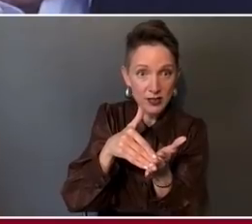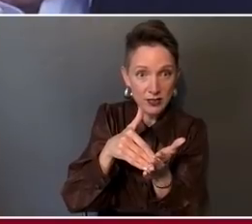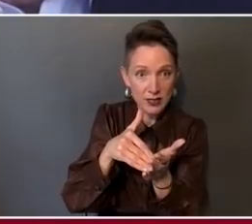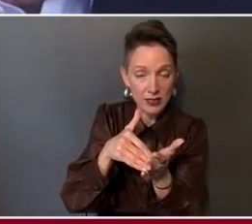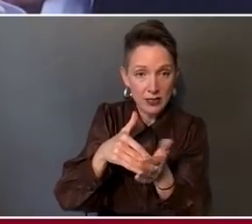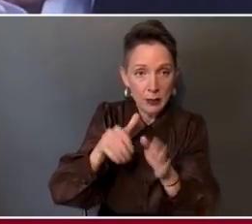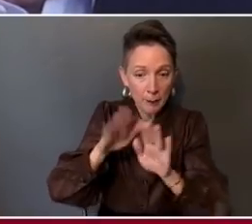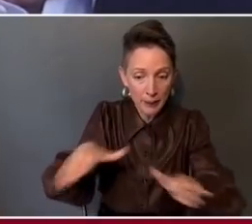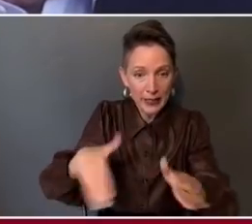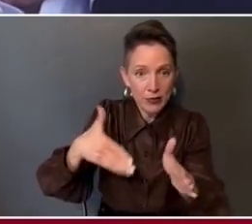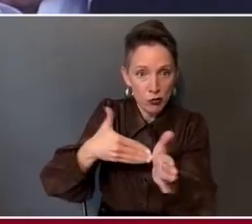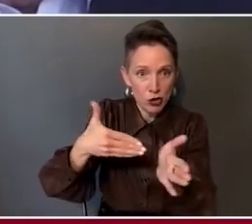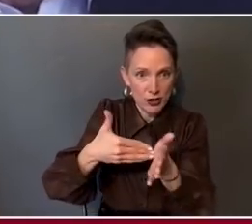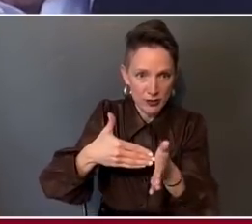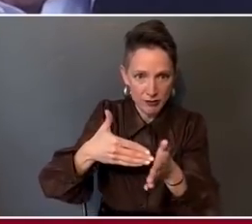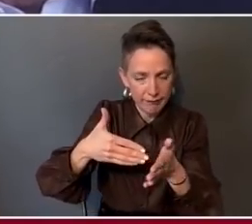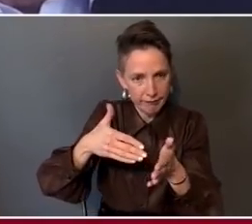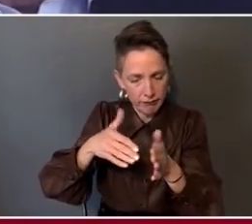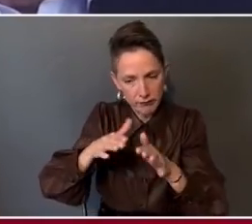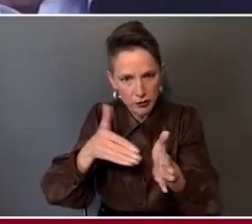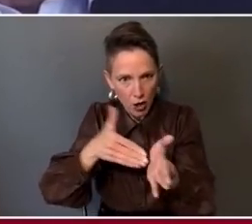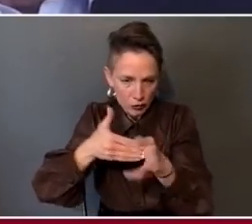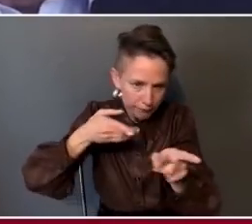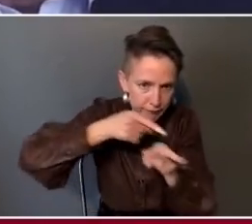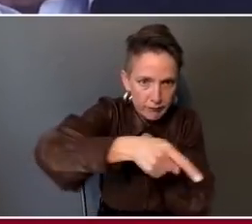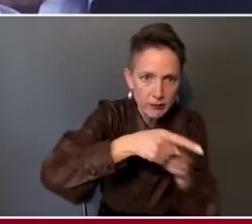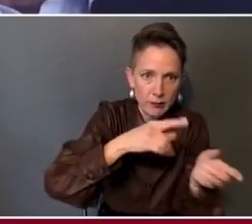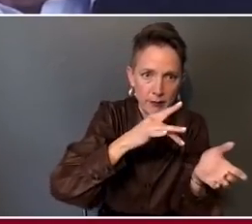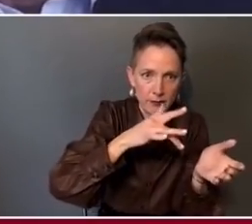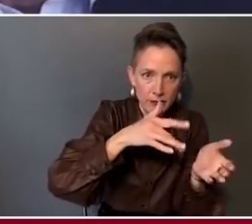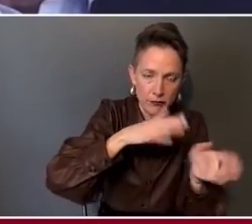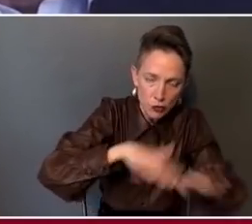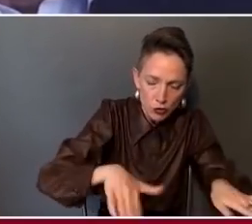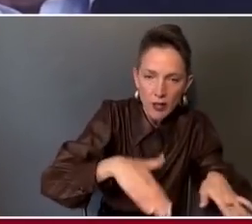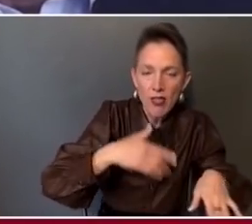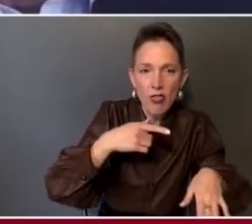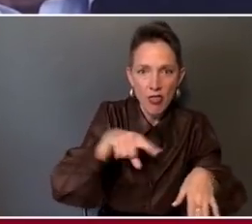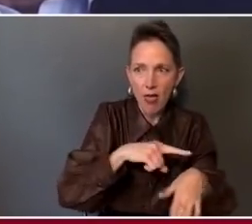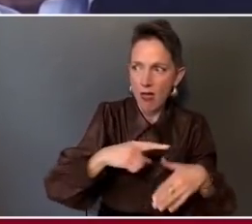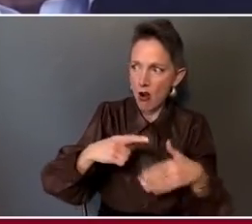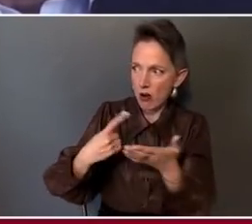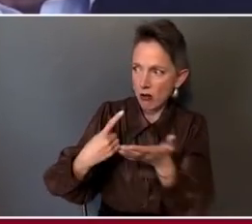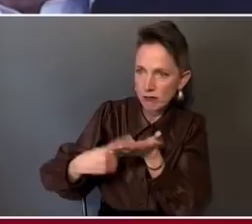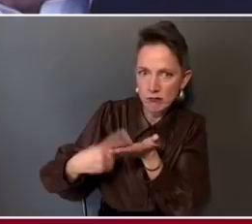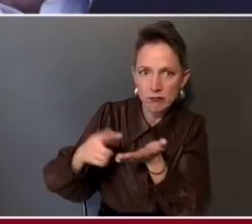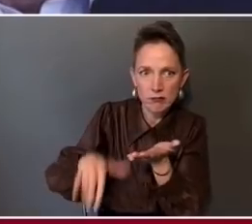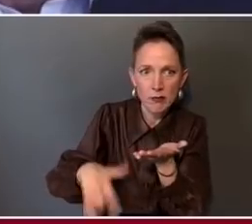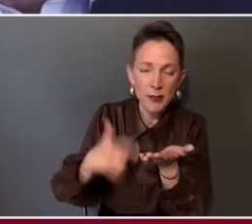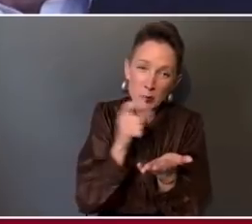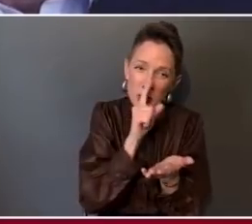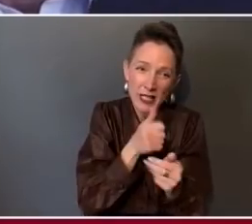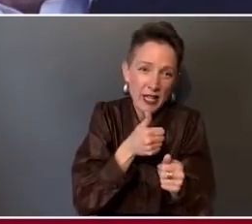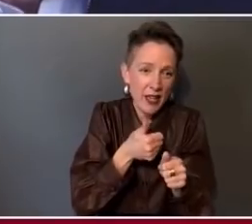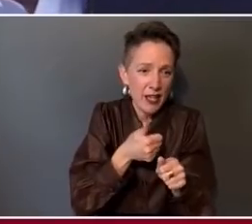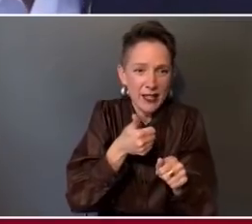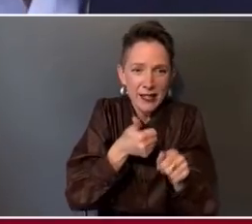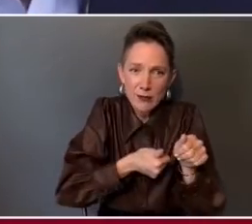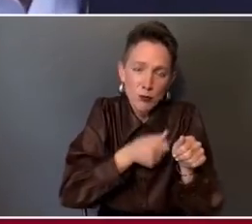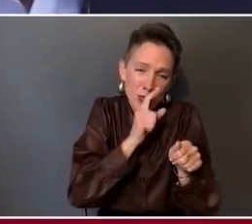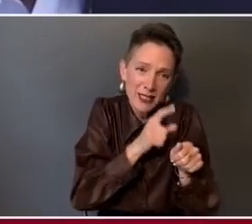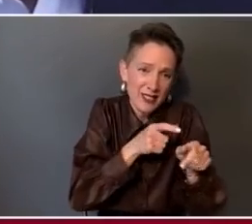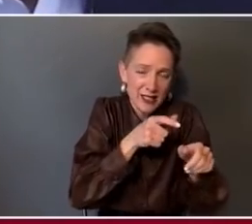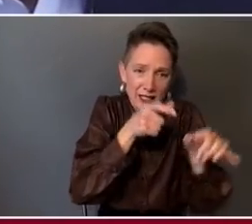conversations with parents about this with their kids, because these are very individual decisions at some level.